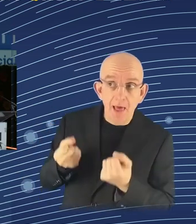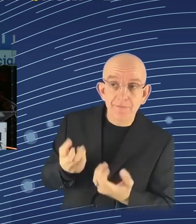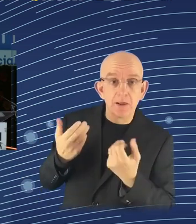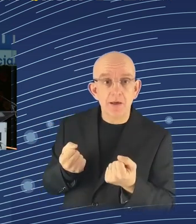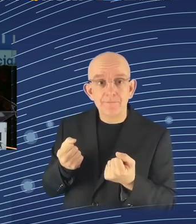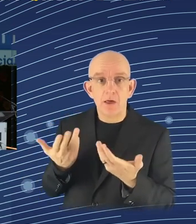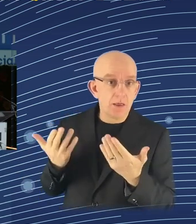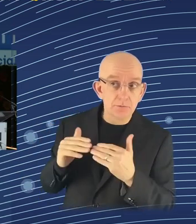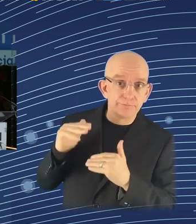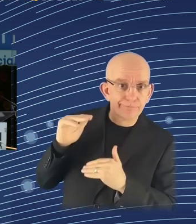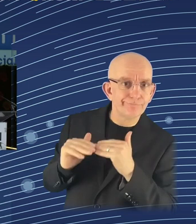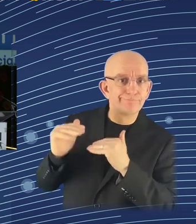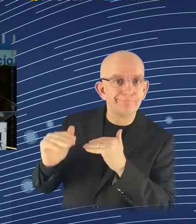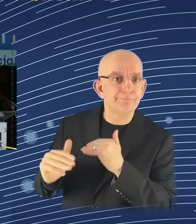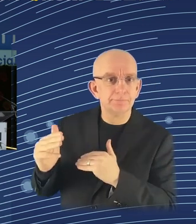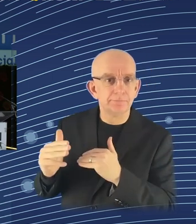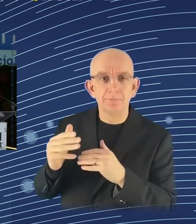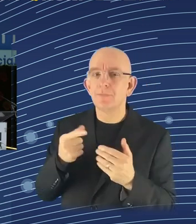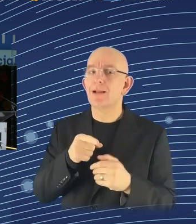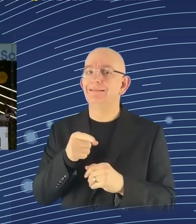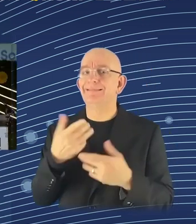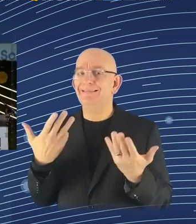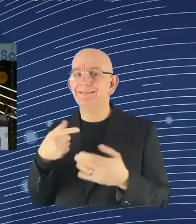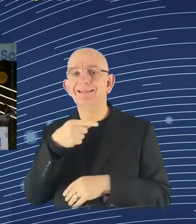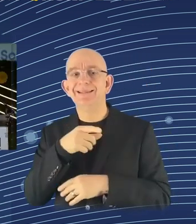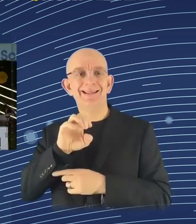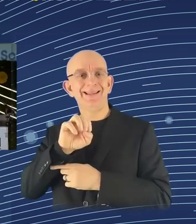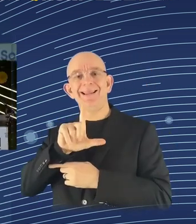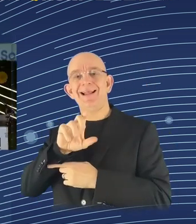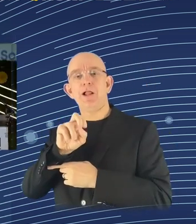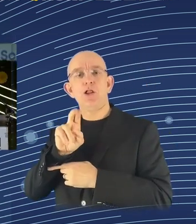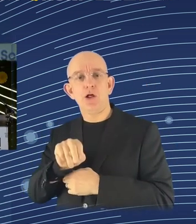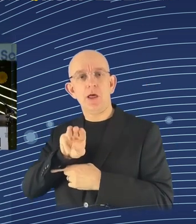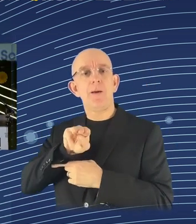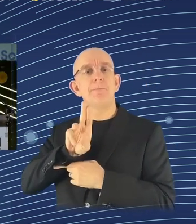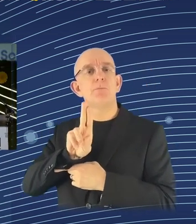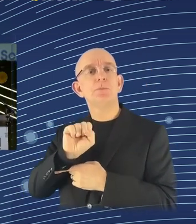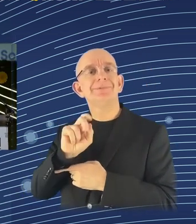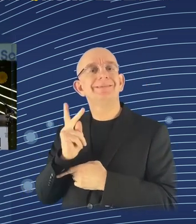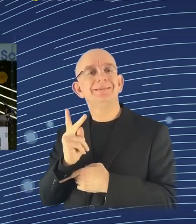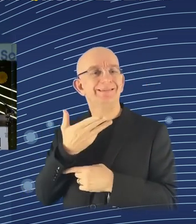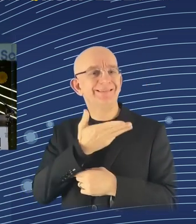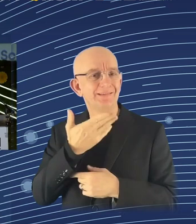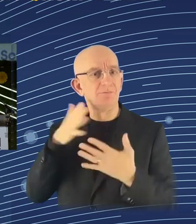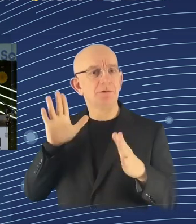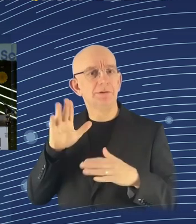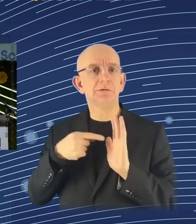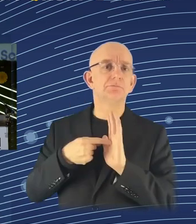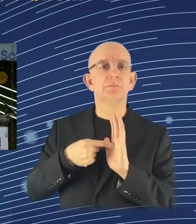we don't really know. We can just agree or disagree. There's a lot of hype about it, of course, and